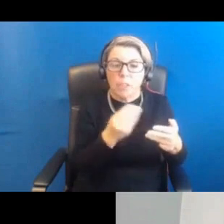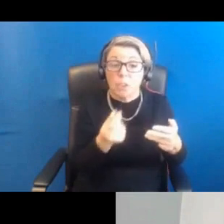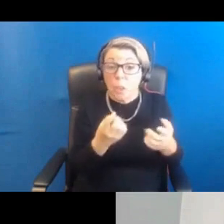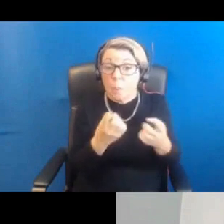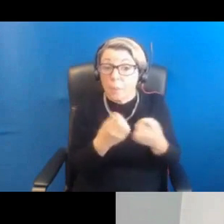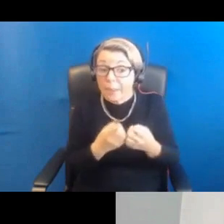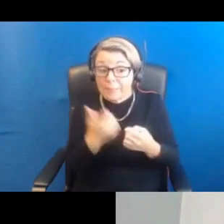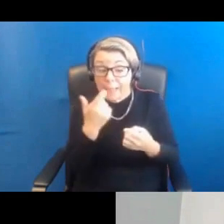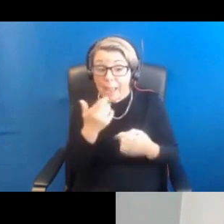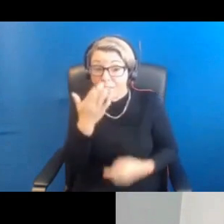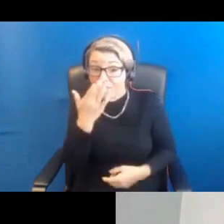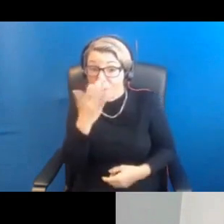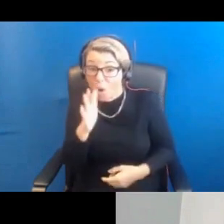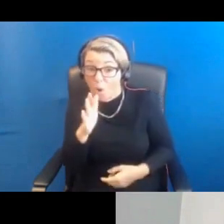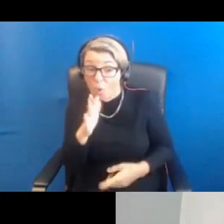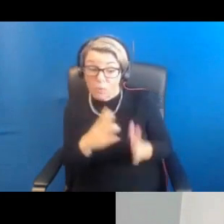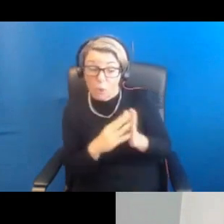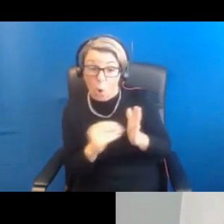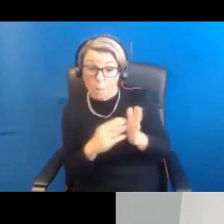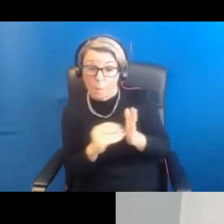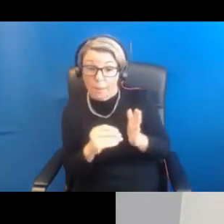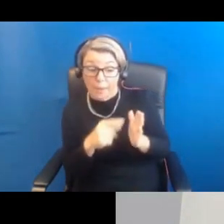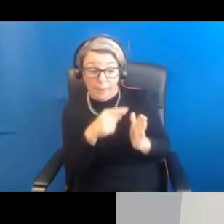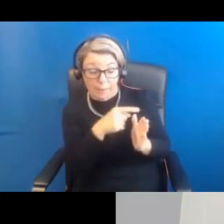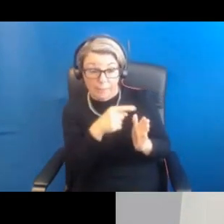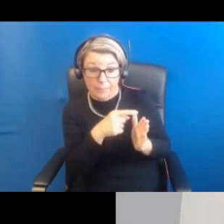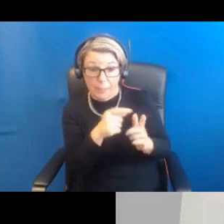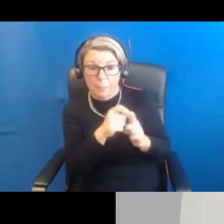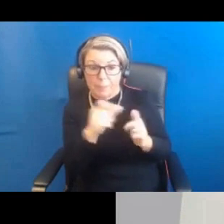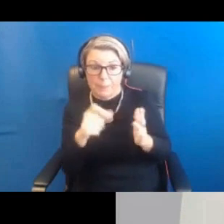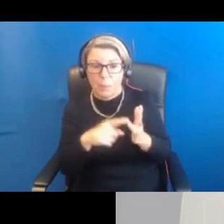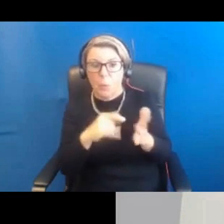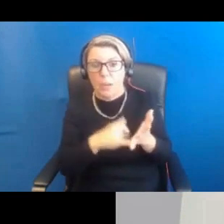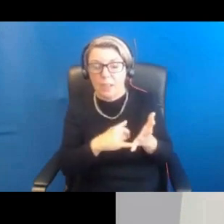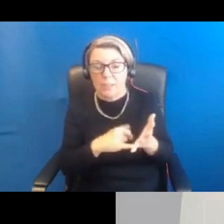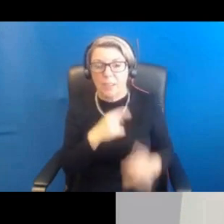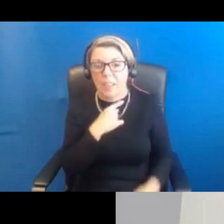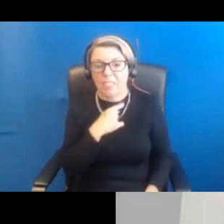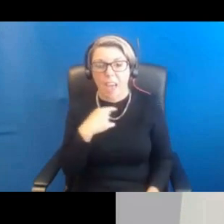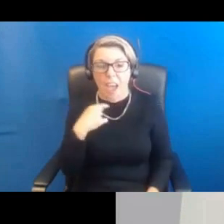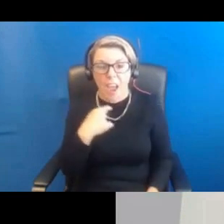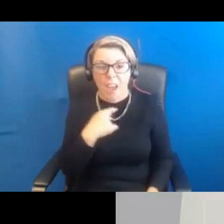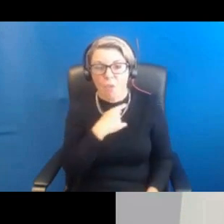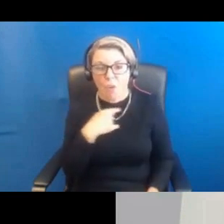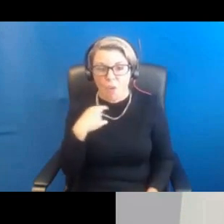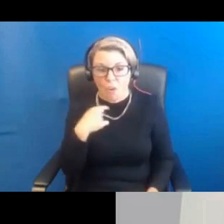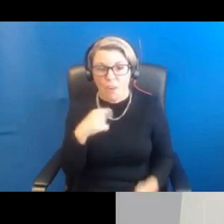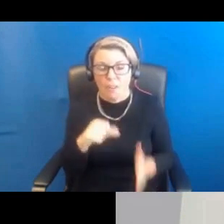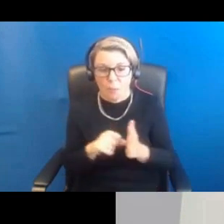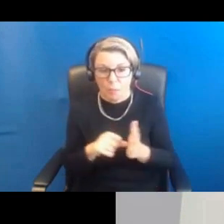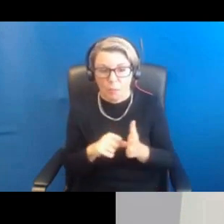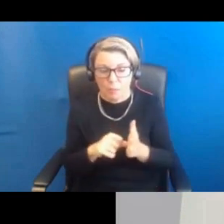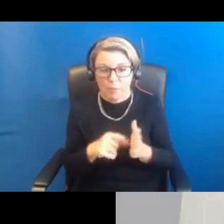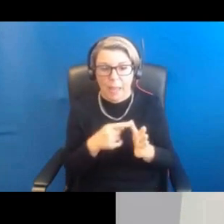PCOS. So sometimes we need to check for thyroid problems. Sometimes we have to check for adrenal